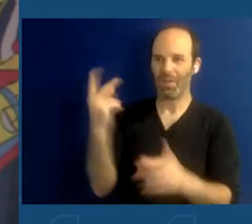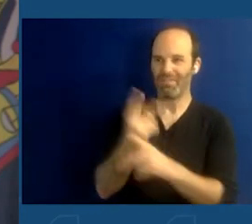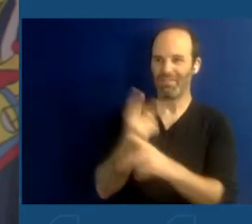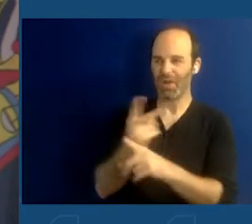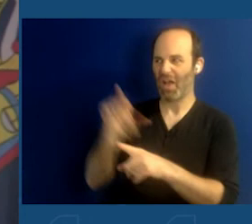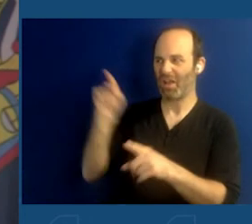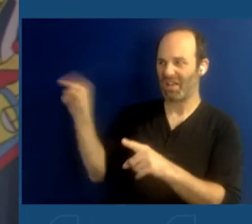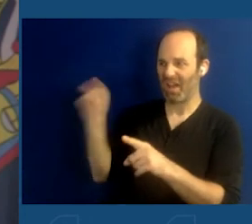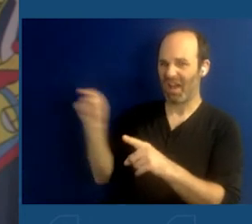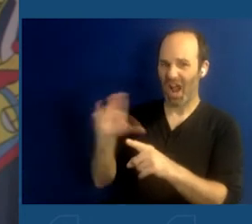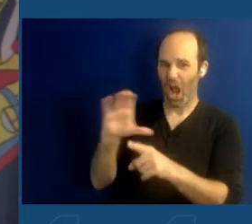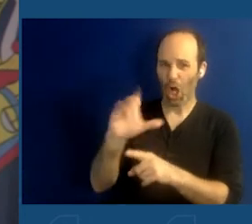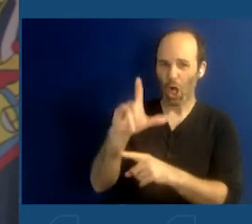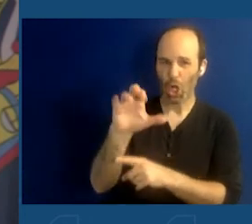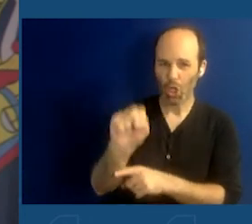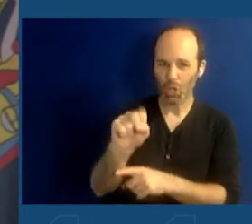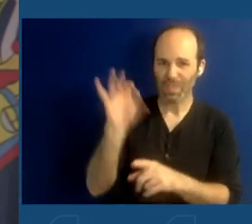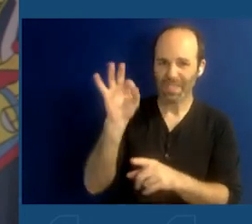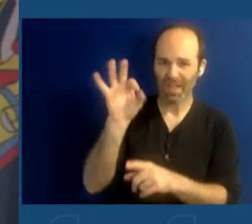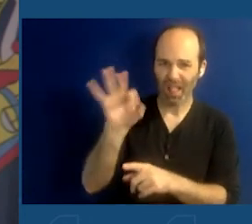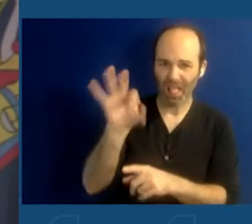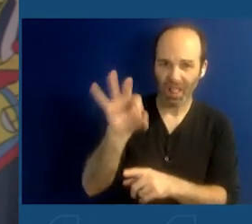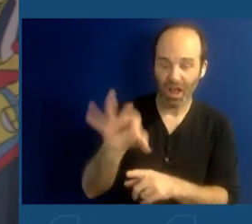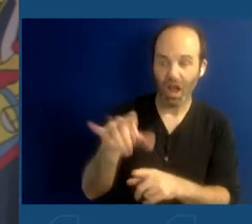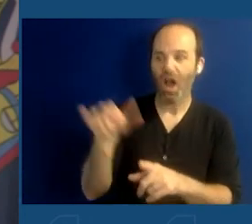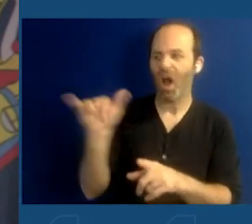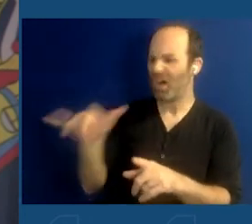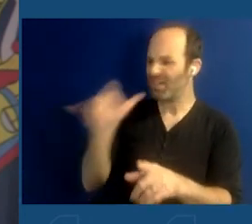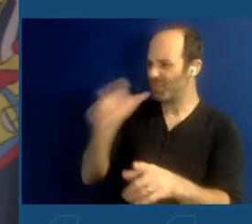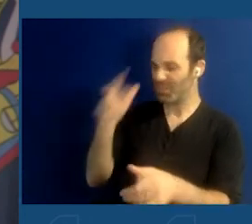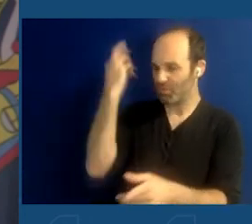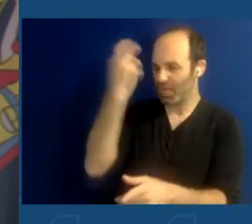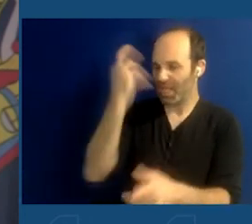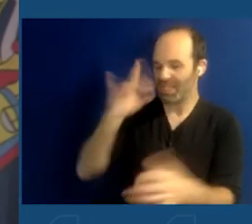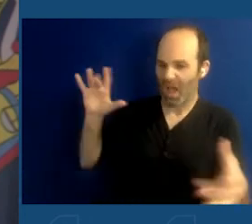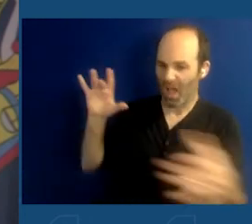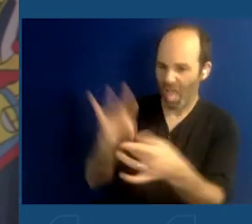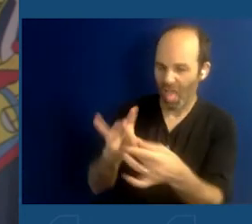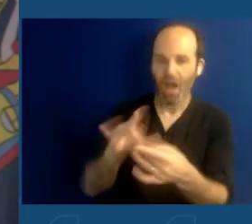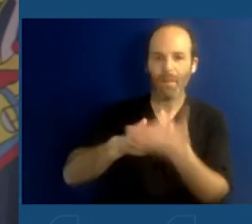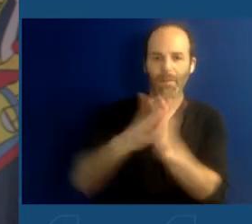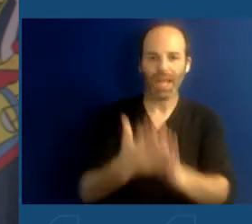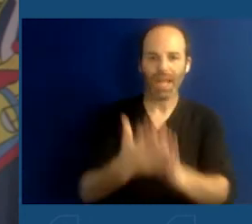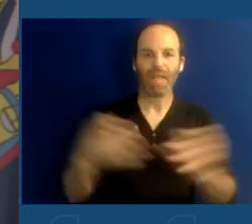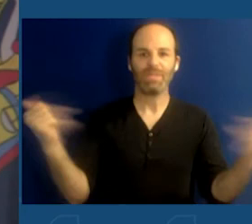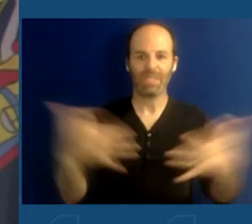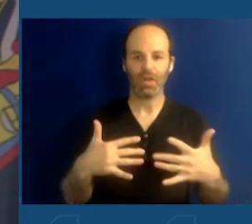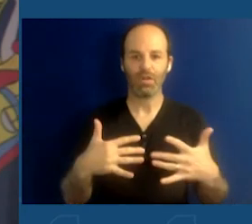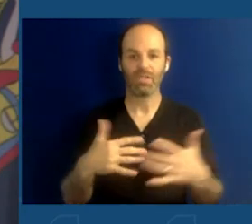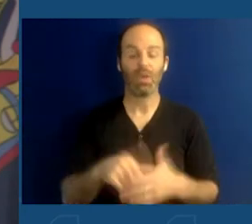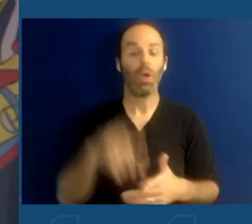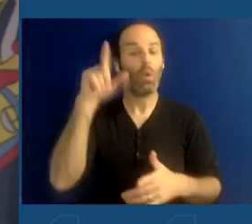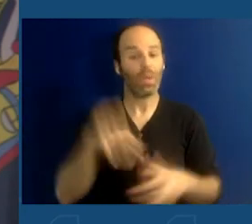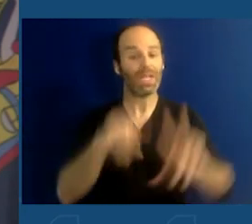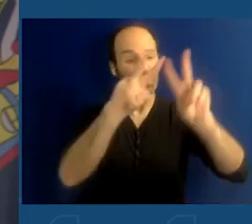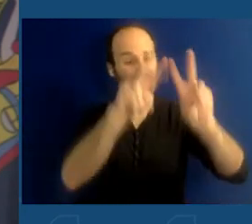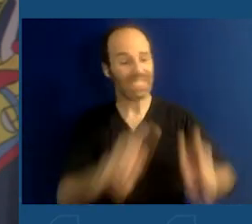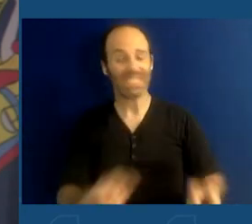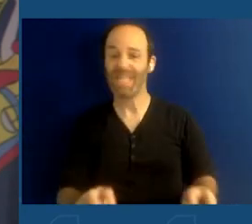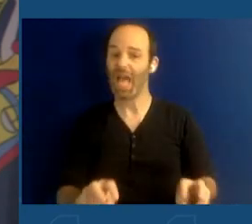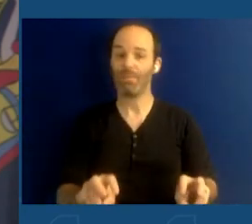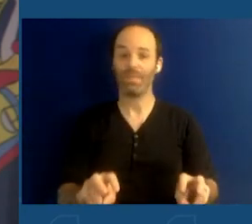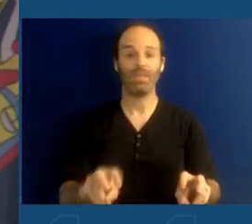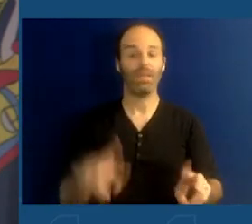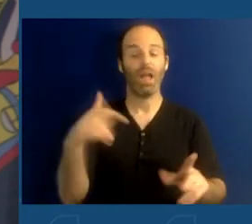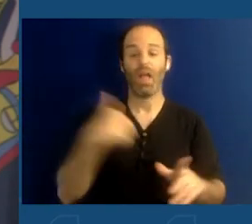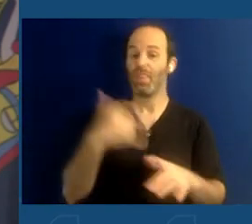with social media platforms so widely available, they can be examined. They need to be examined because the Buffalo shooter could have been stopped in